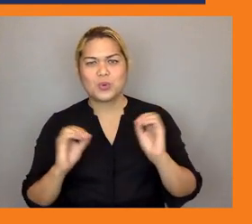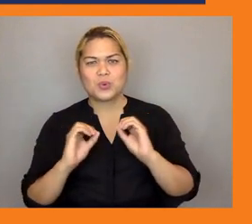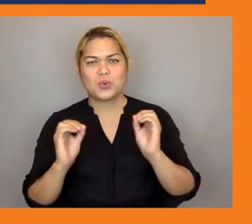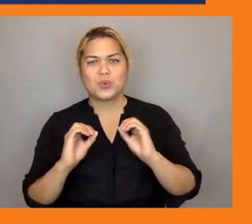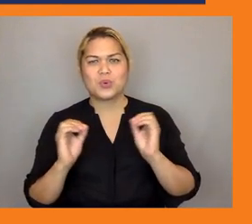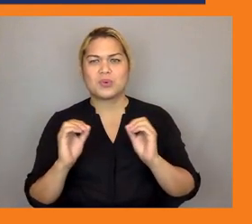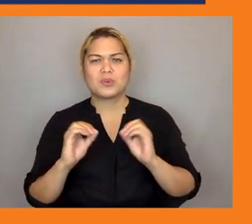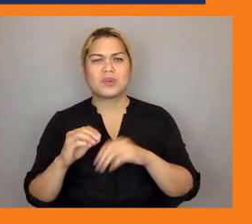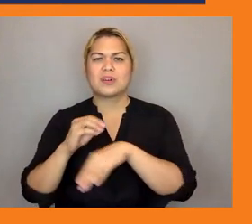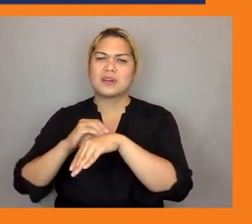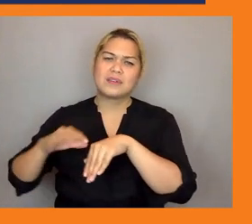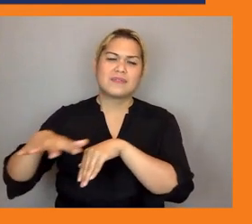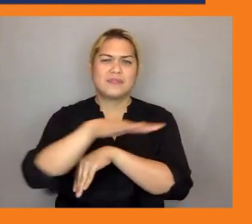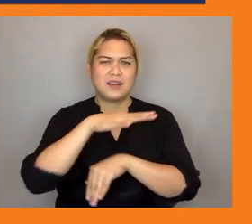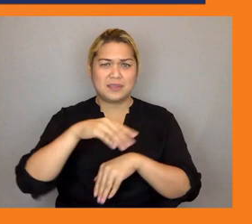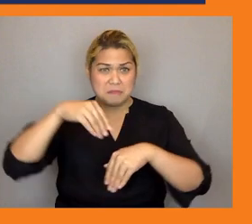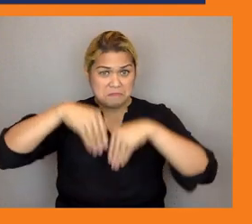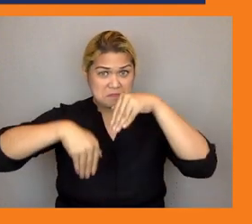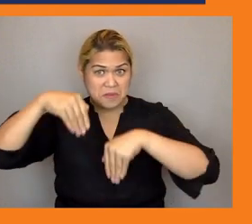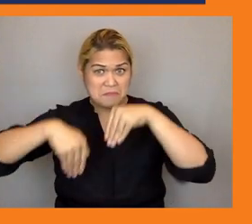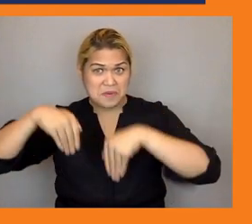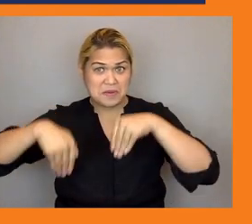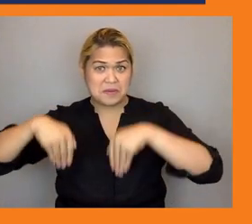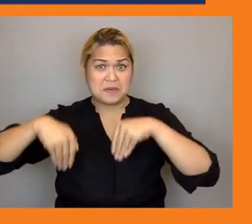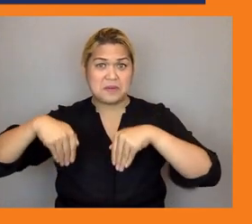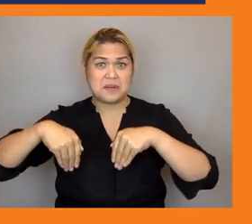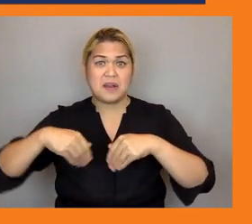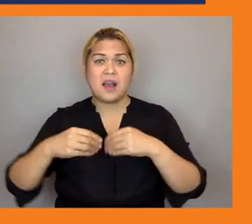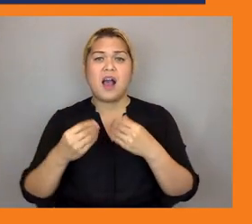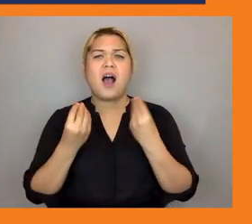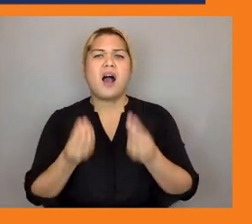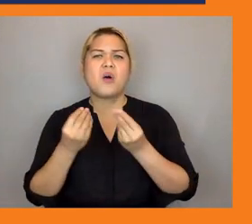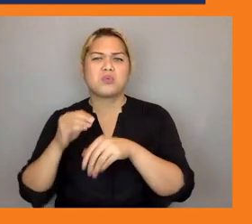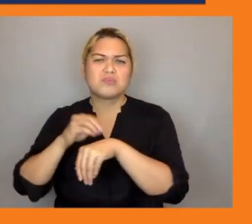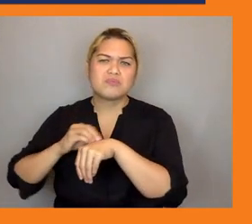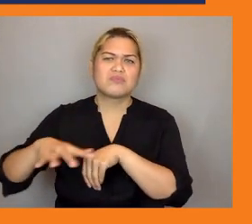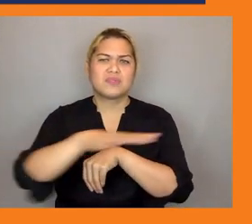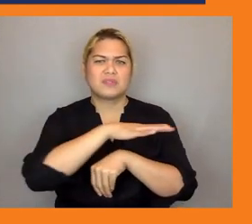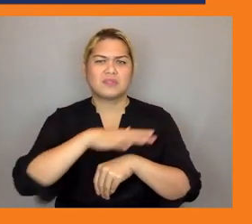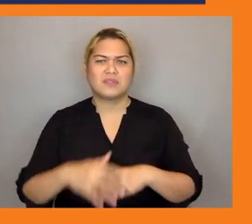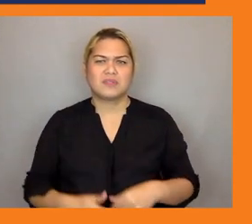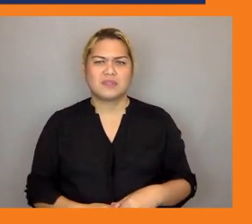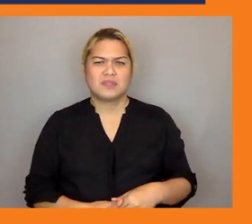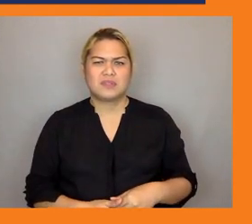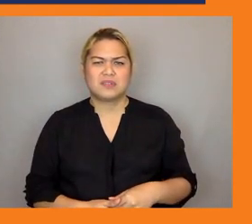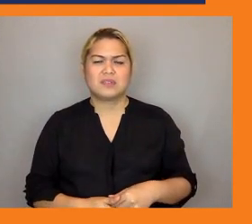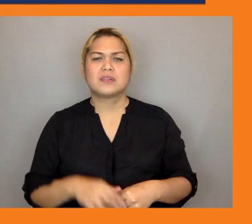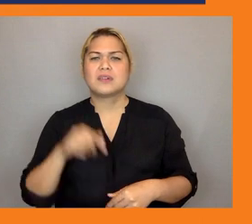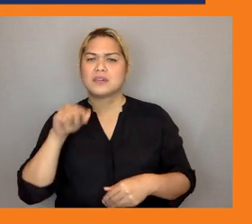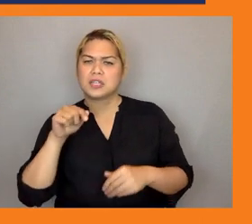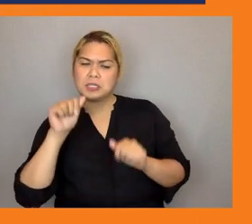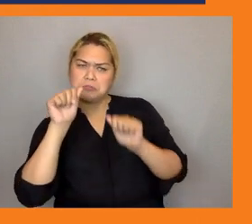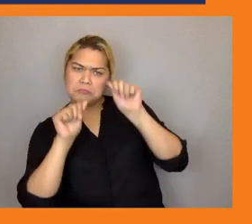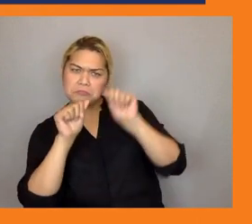opportunities and make sure as part of that assessment process that specifically youth is there i think the second is on consultation